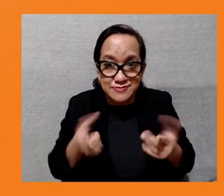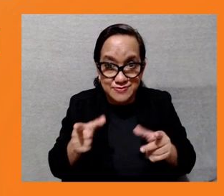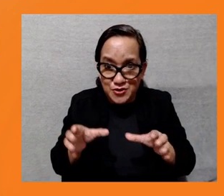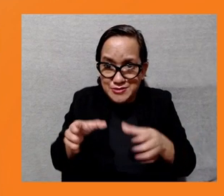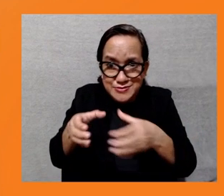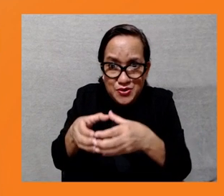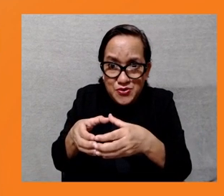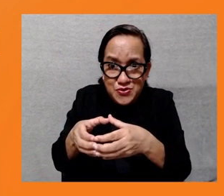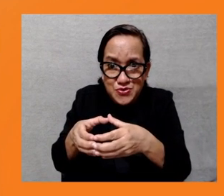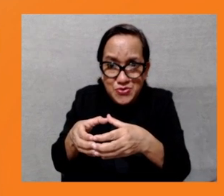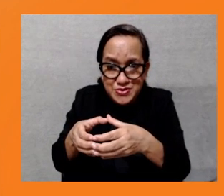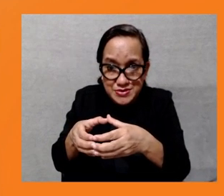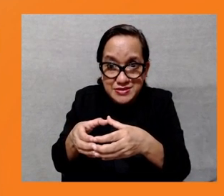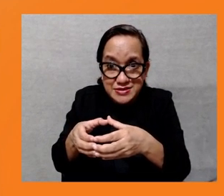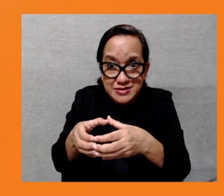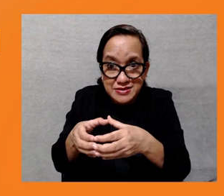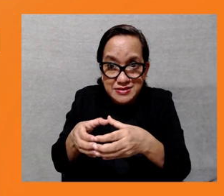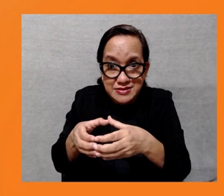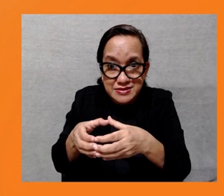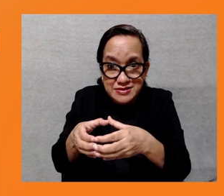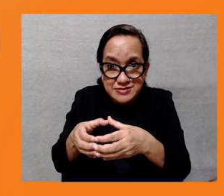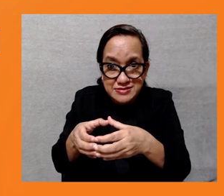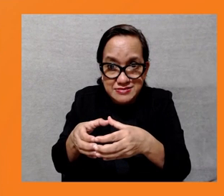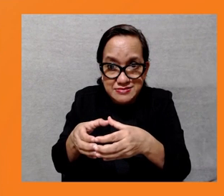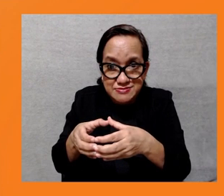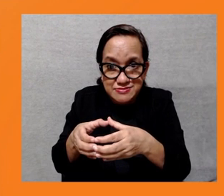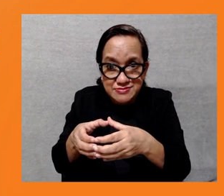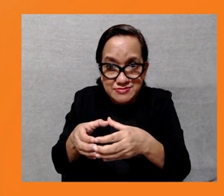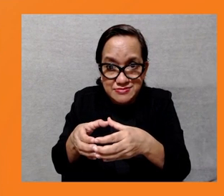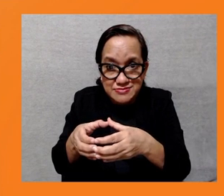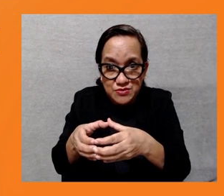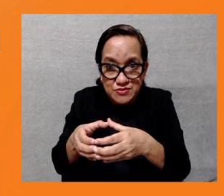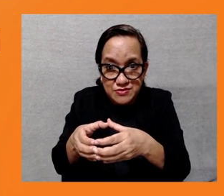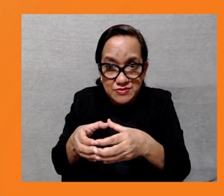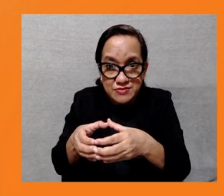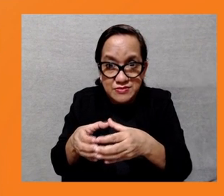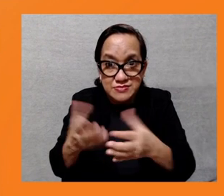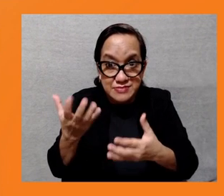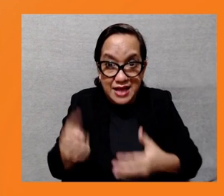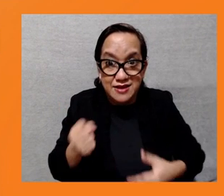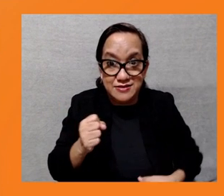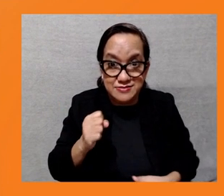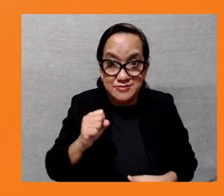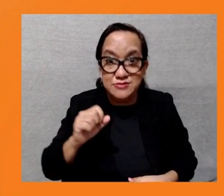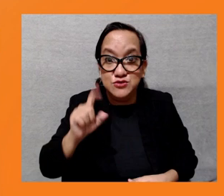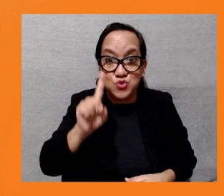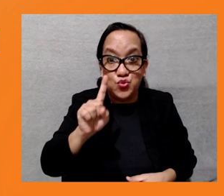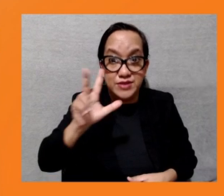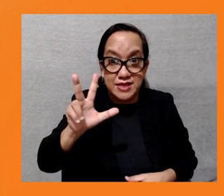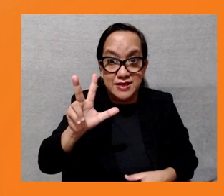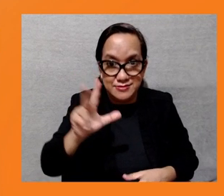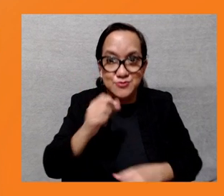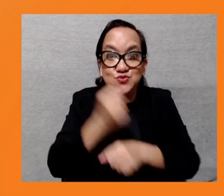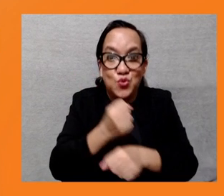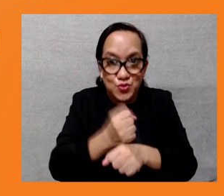called Salman, who had brought in 13 laborers to the project from his own village in the interior of Bengal. It's